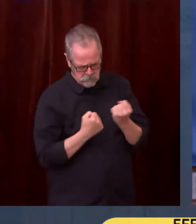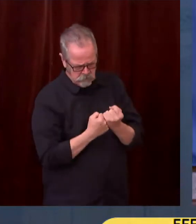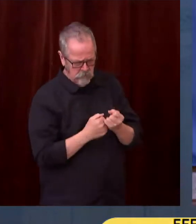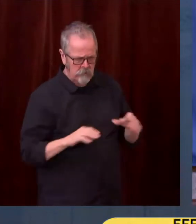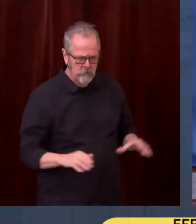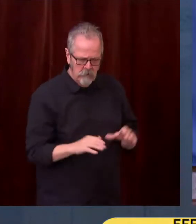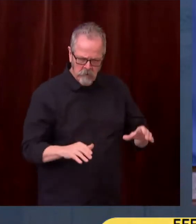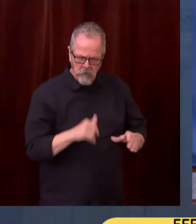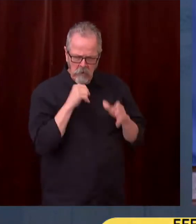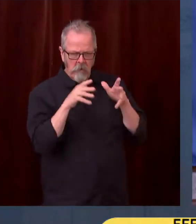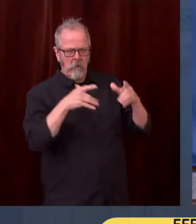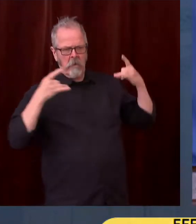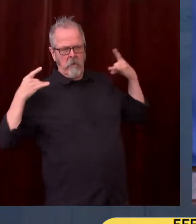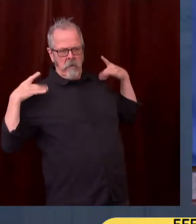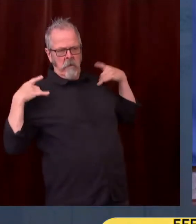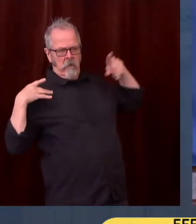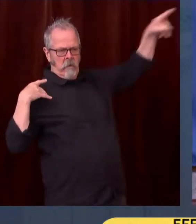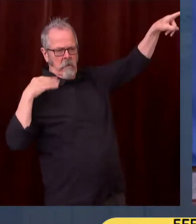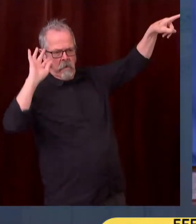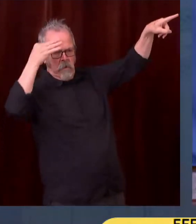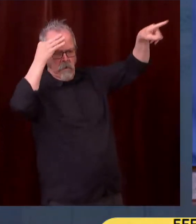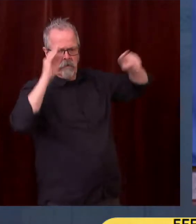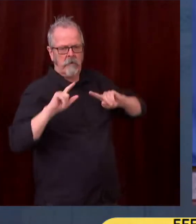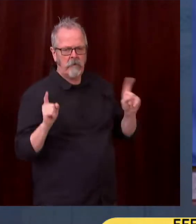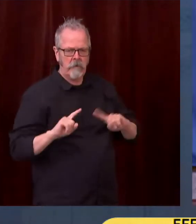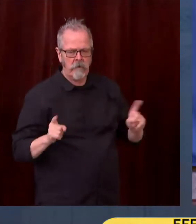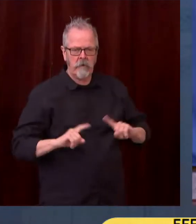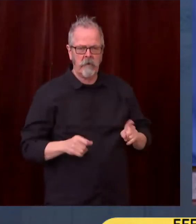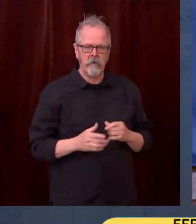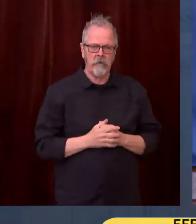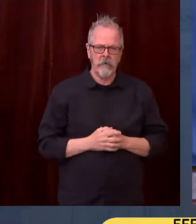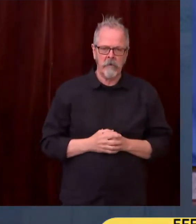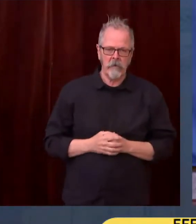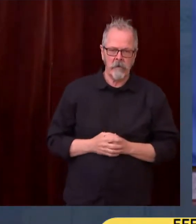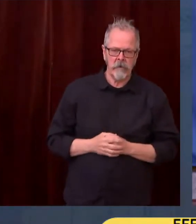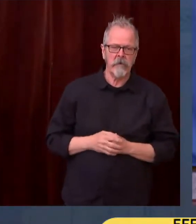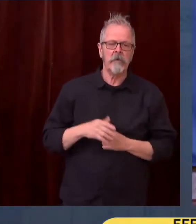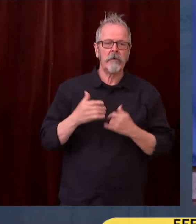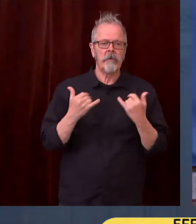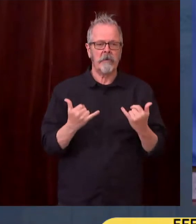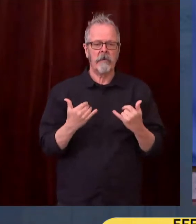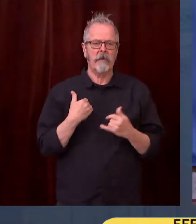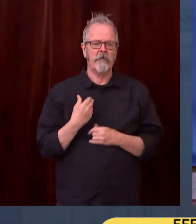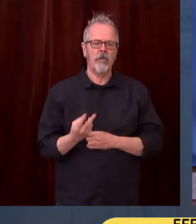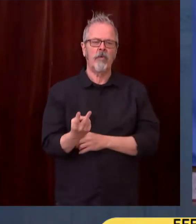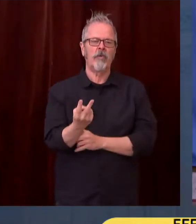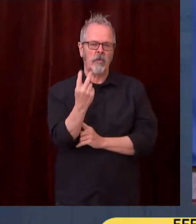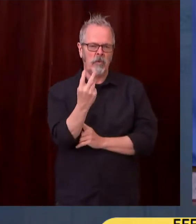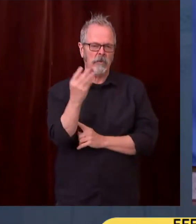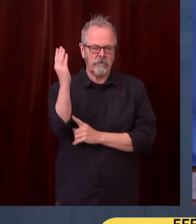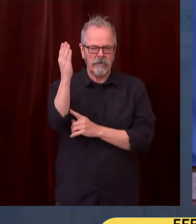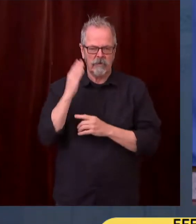Sweet and Skagit County Commissioner Lisa Janicki. Mayor Sweet, we'd like to hear your comments.